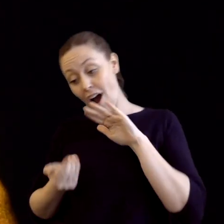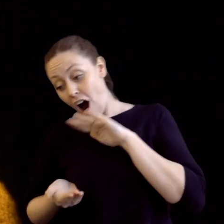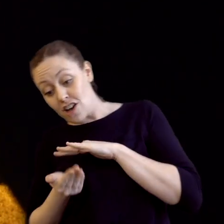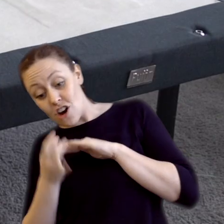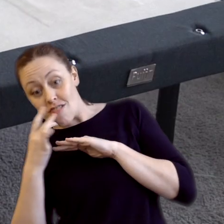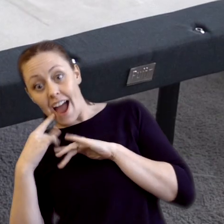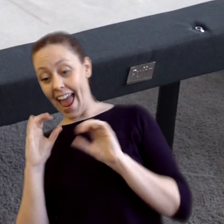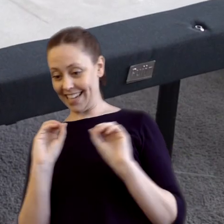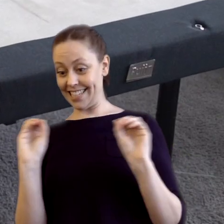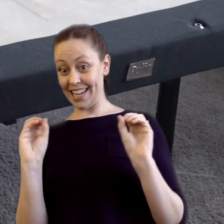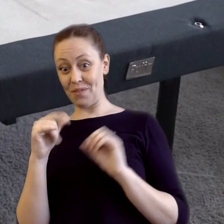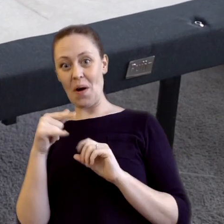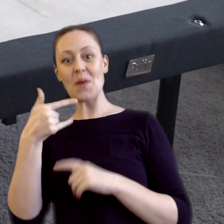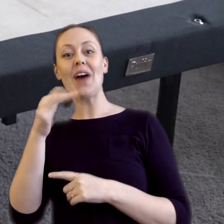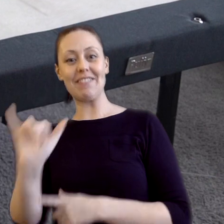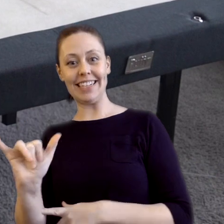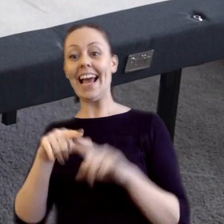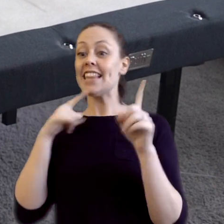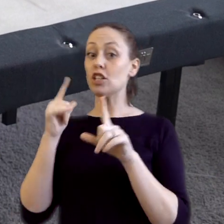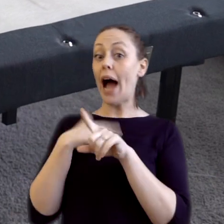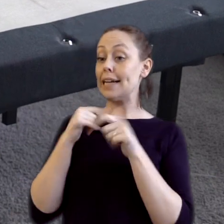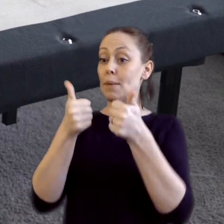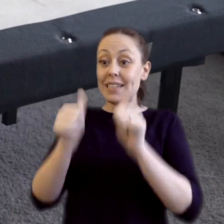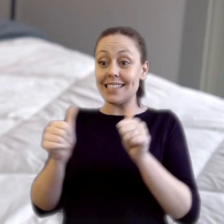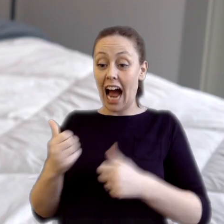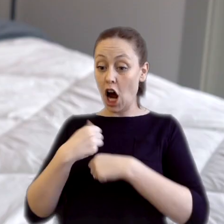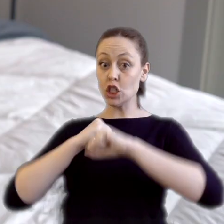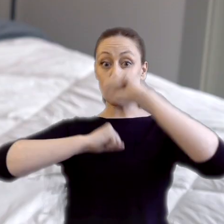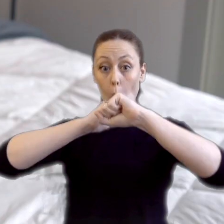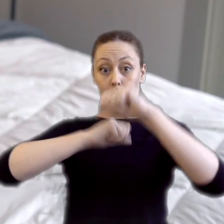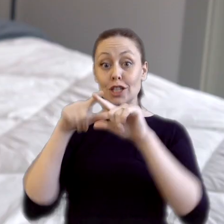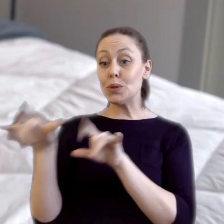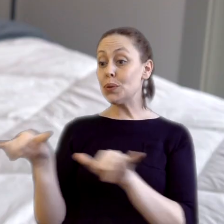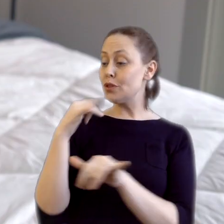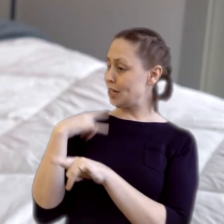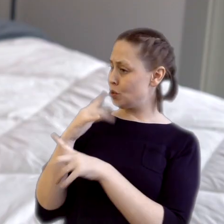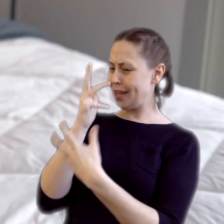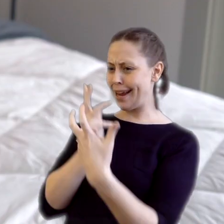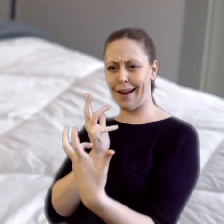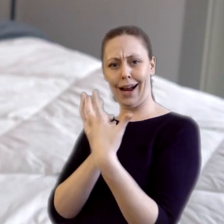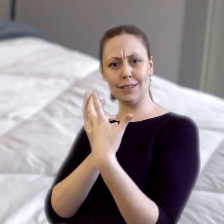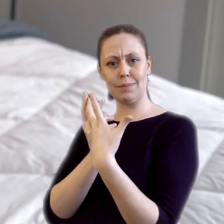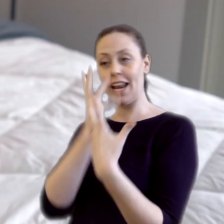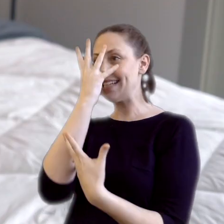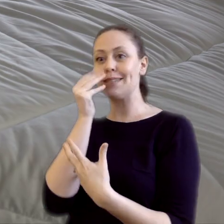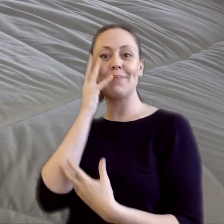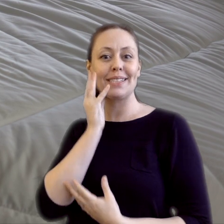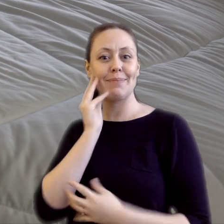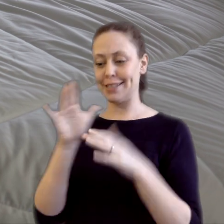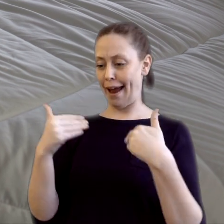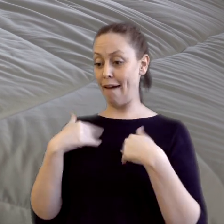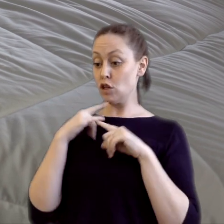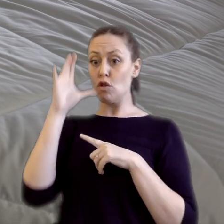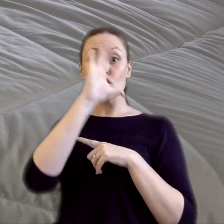lighting and zero gravity. It even comes with massage motors. This gives you a truly customizable sleeping experience. So